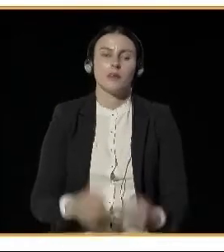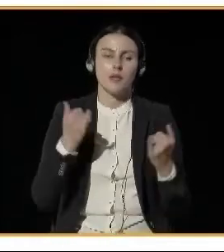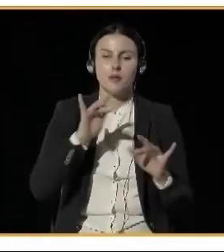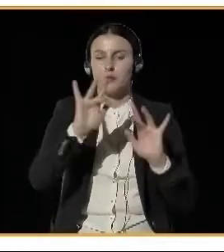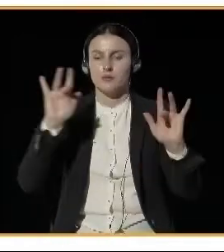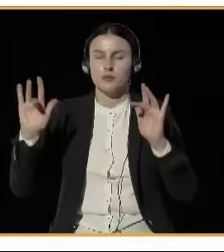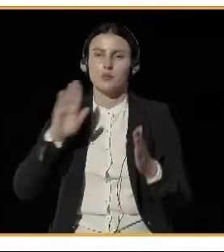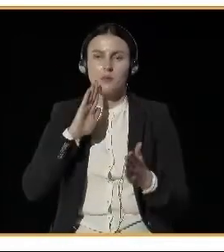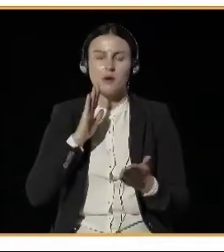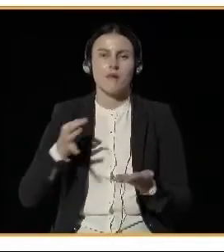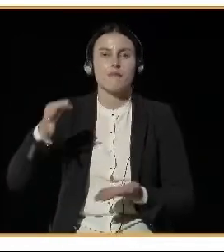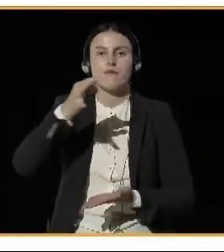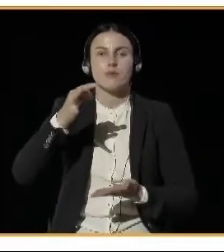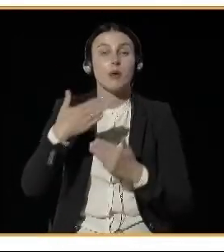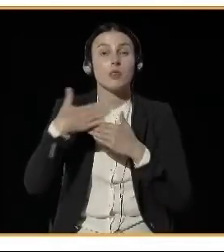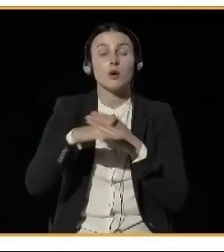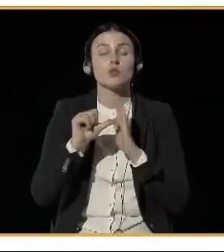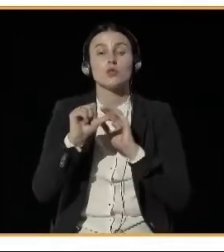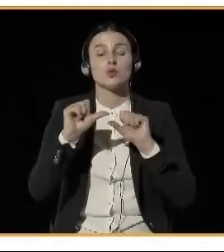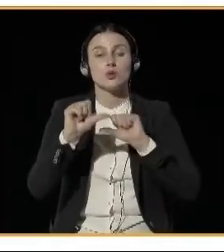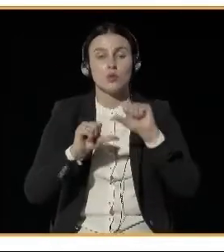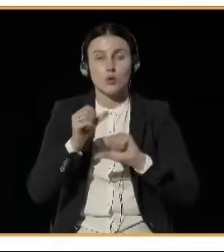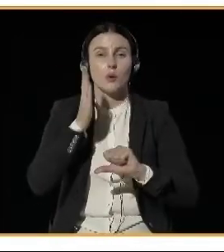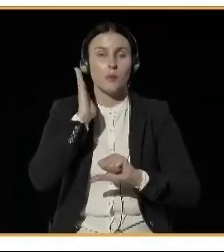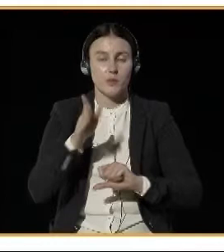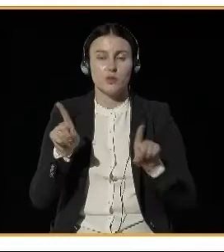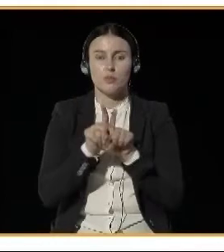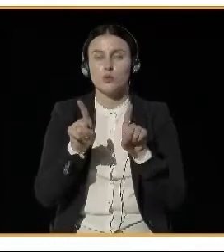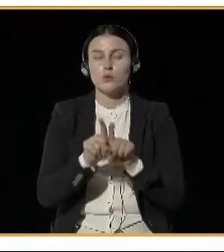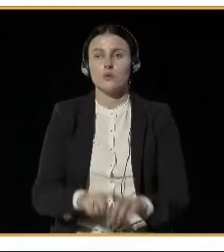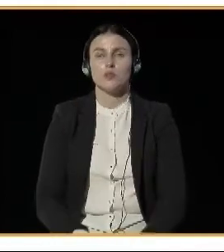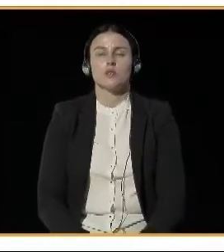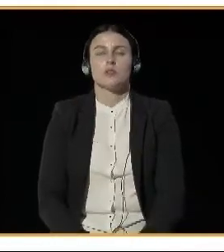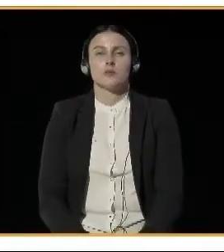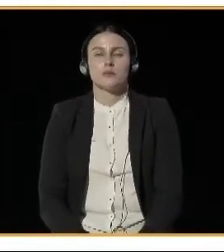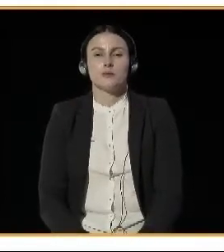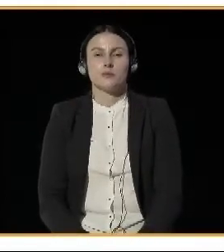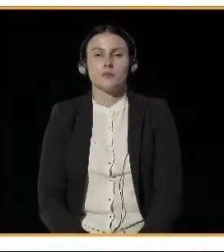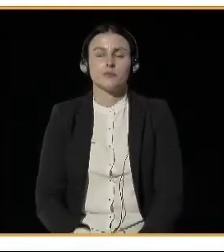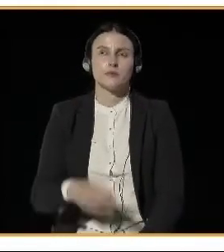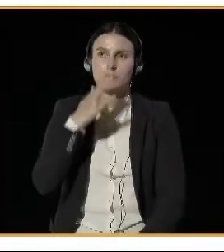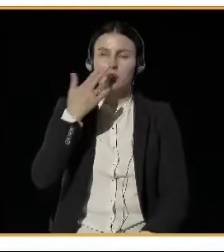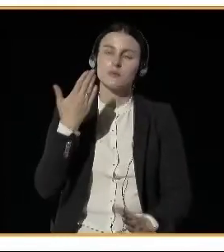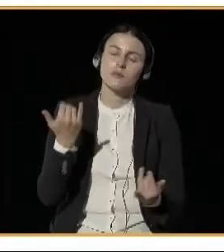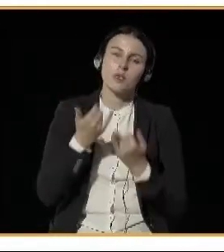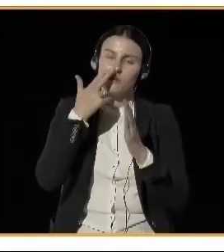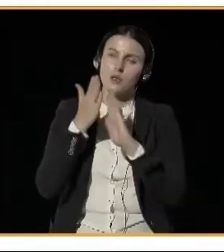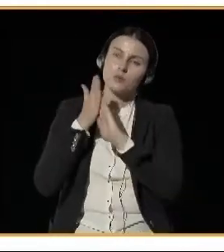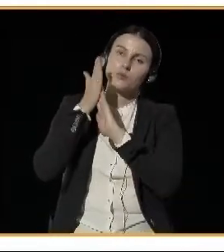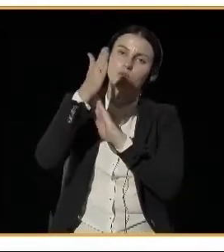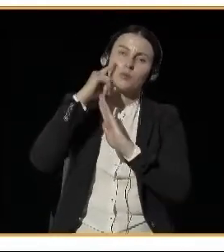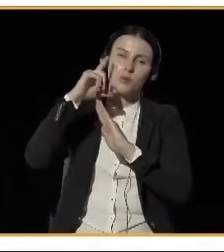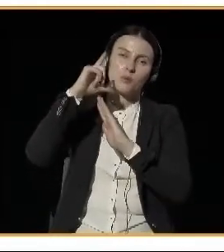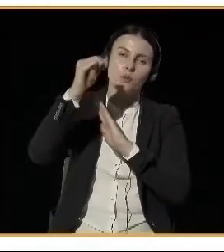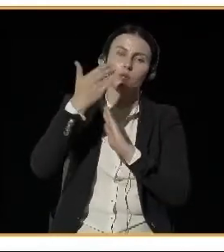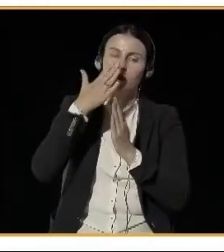year, we will also have a pollution forecast in this system. But that